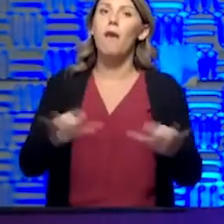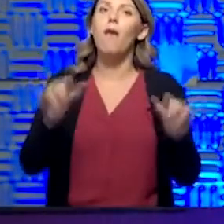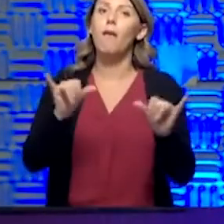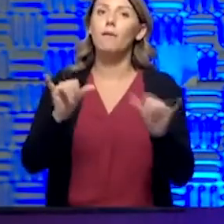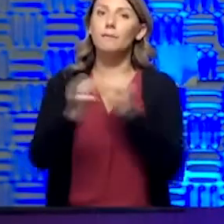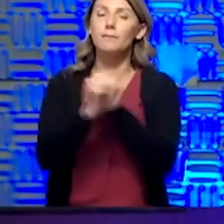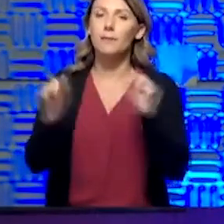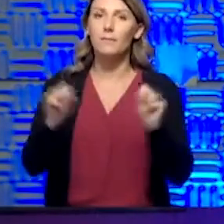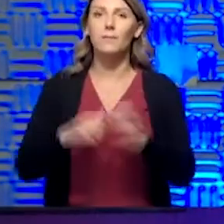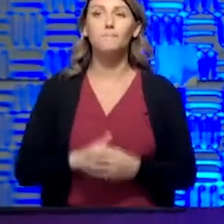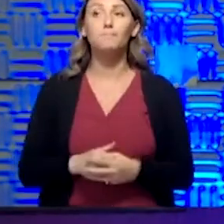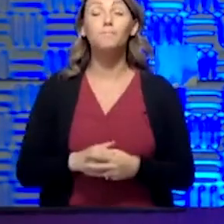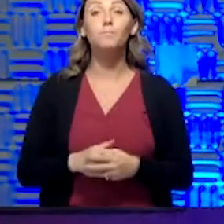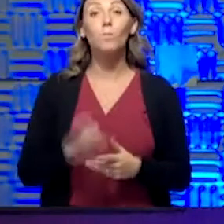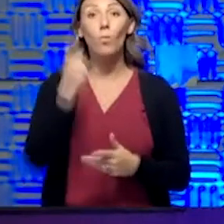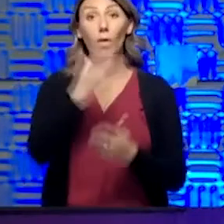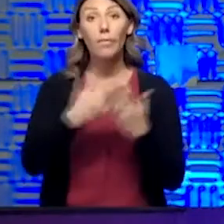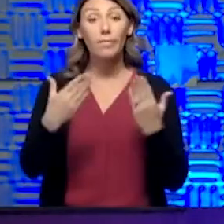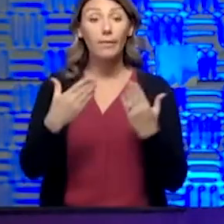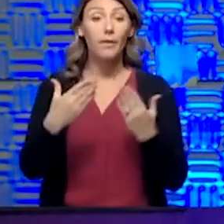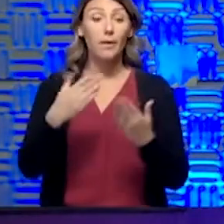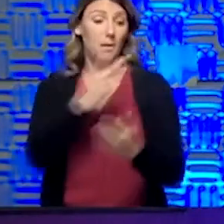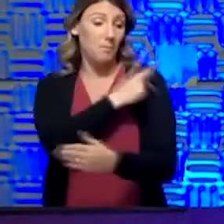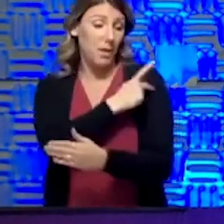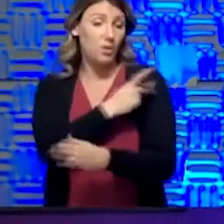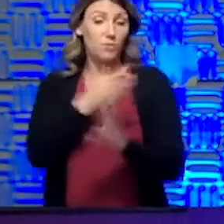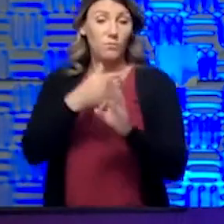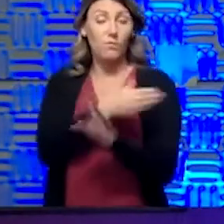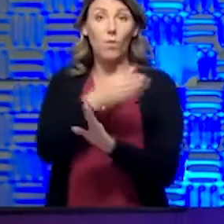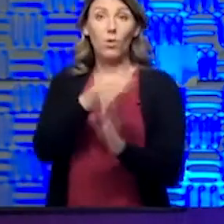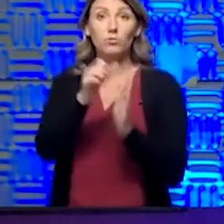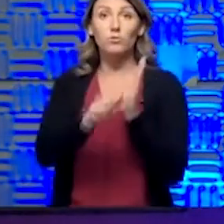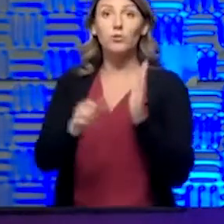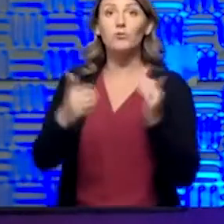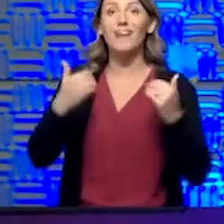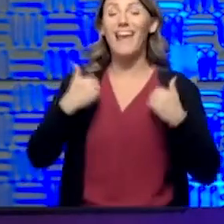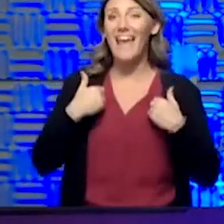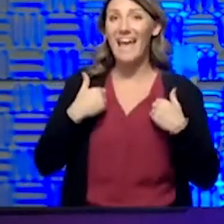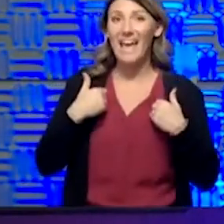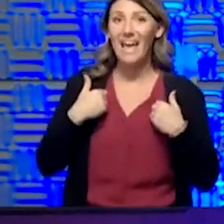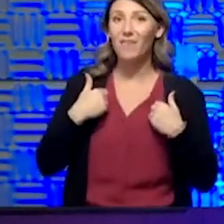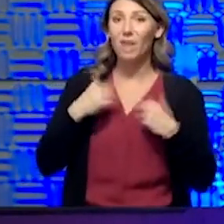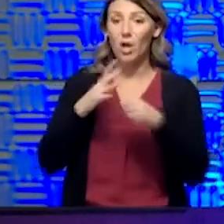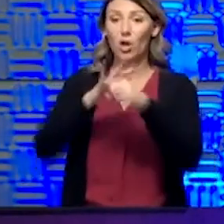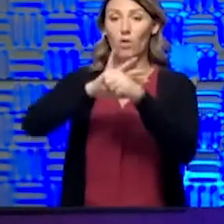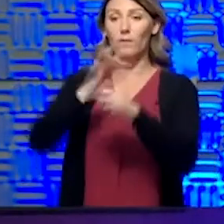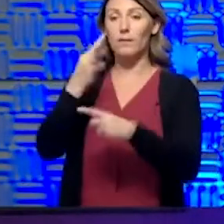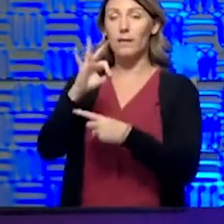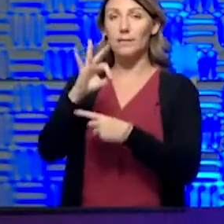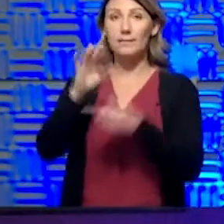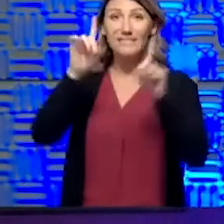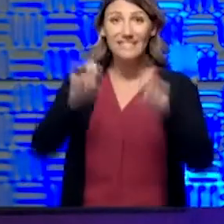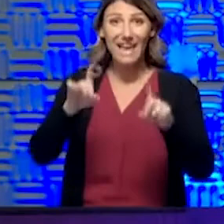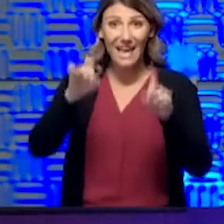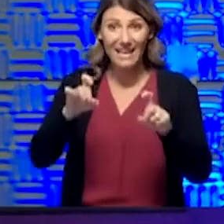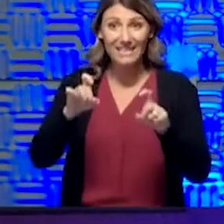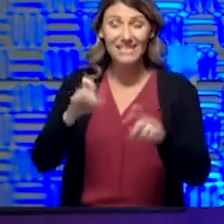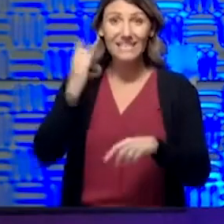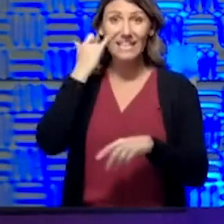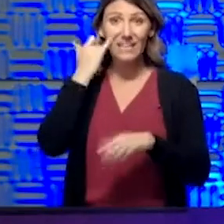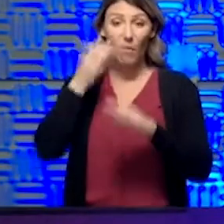things we're doing is that patients before surgery have a COVID test because we know that people post-op, if they've had COVID and they were